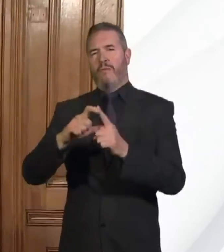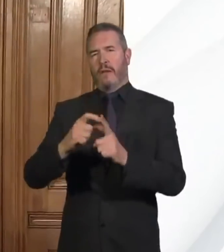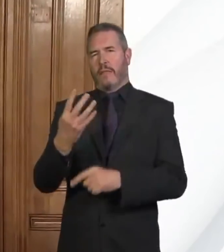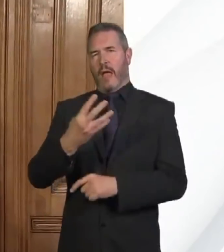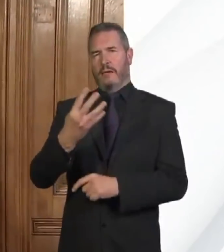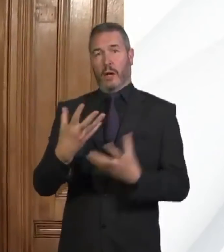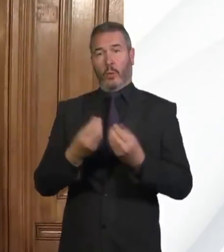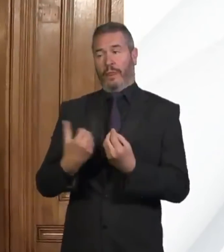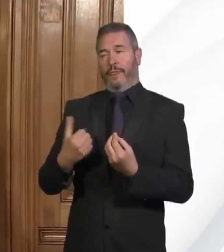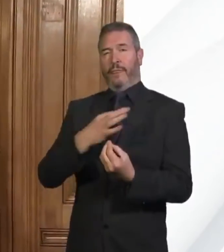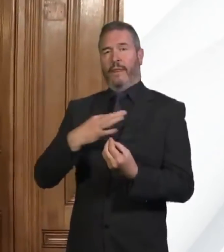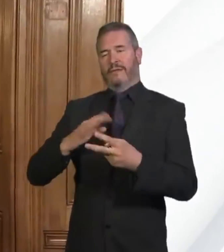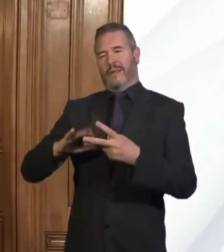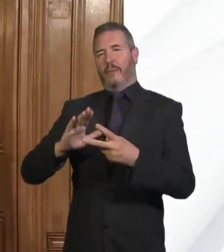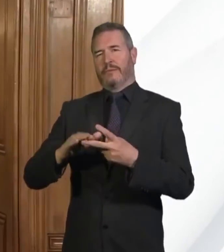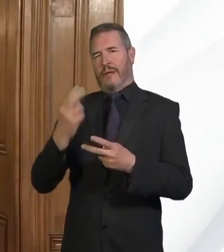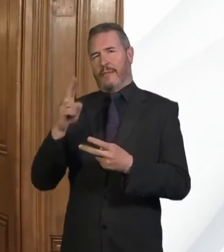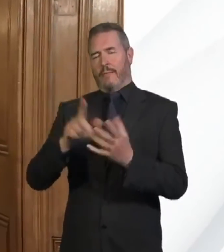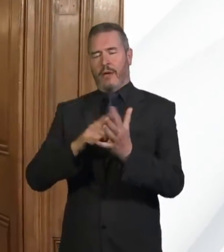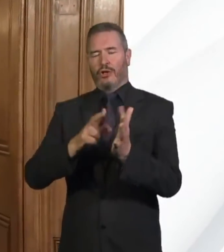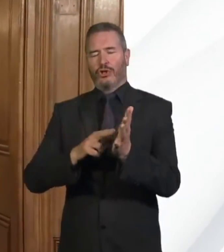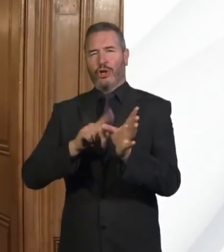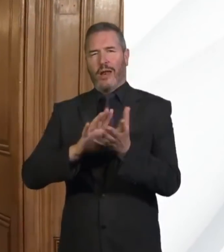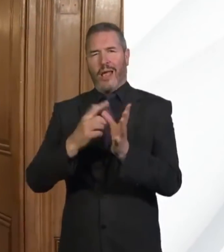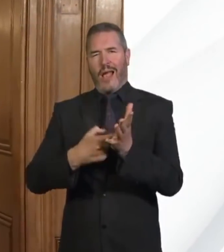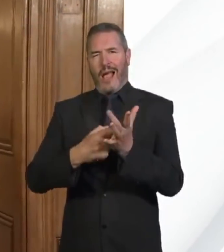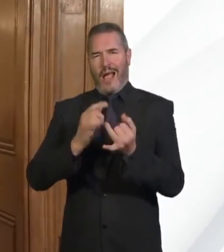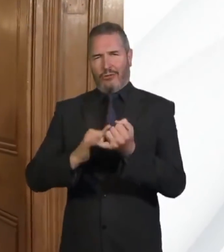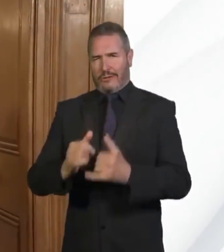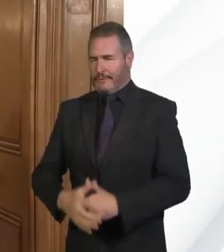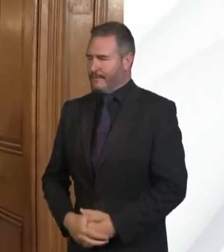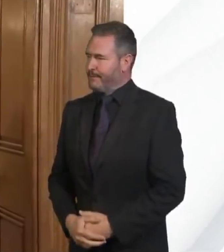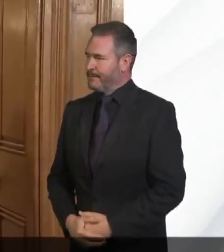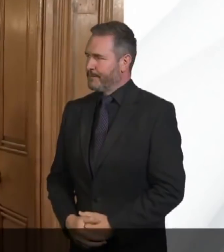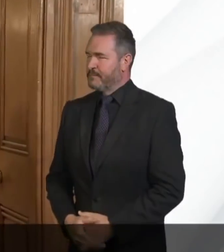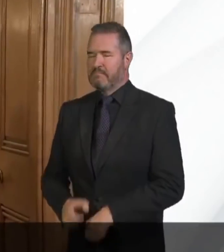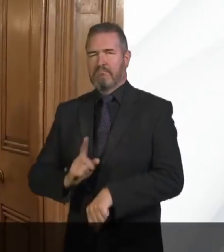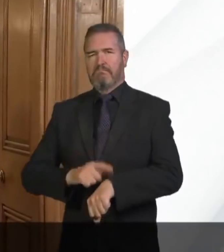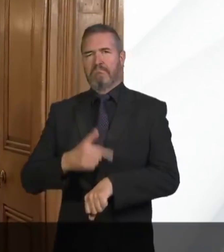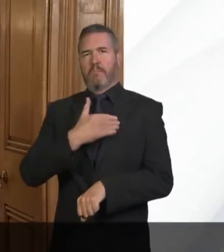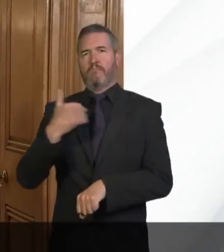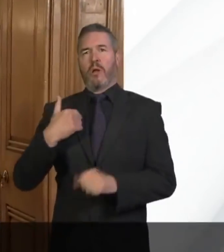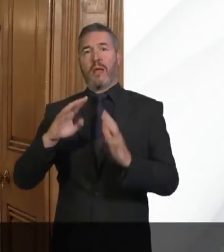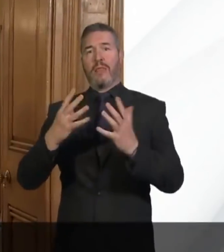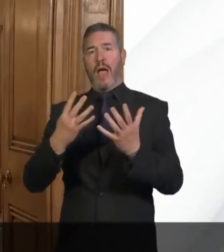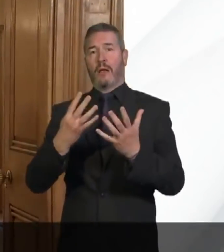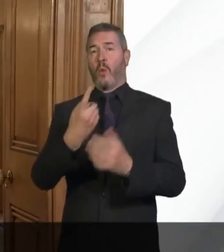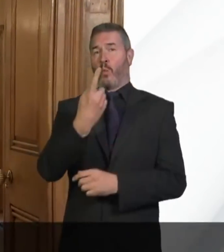Jenny Harris, the Deputy Chief Medical Officer. As of 9am today, 127